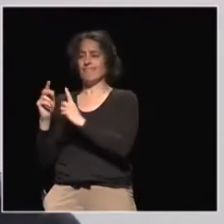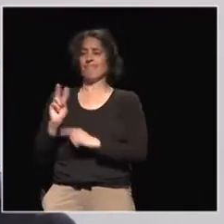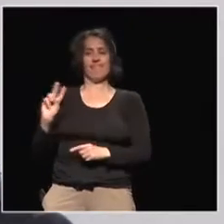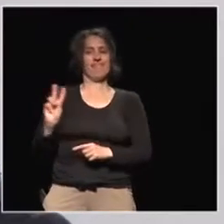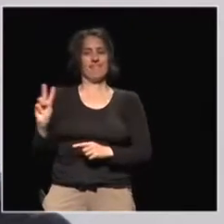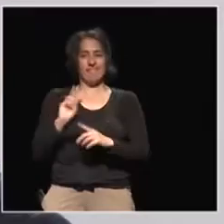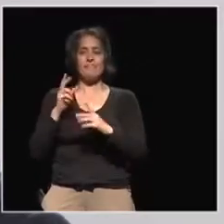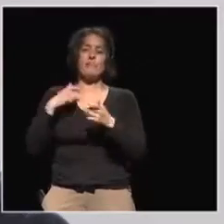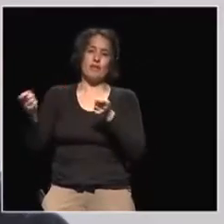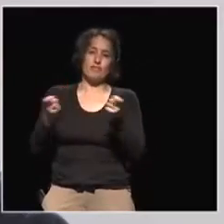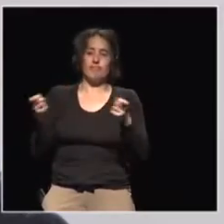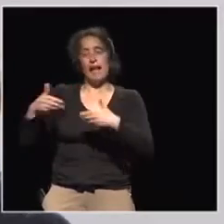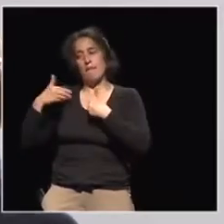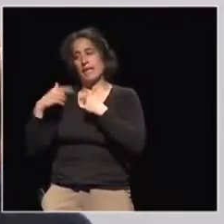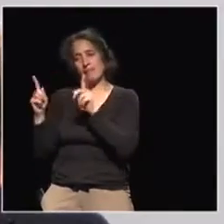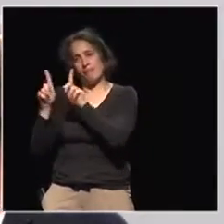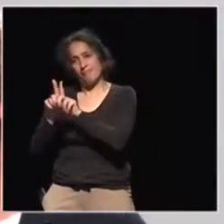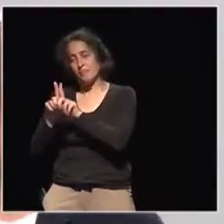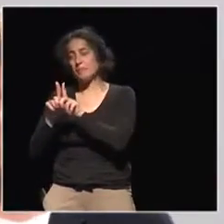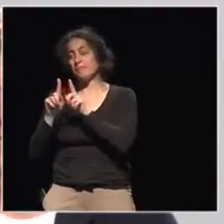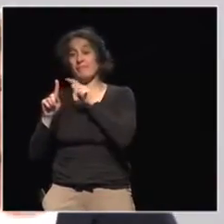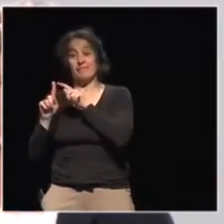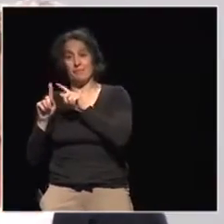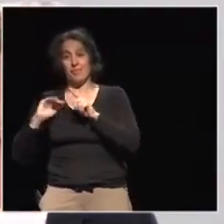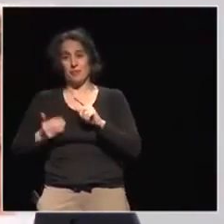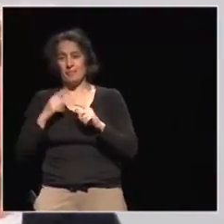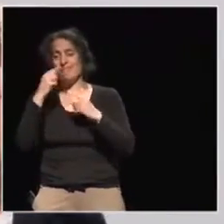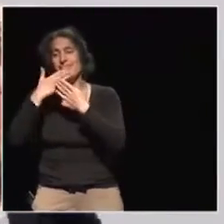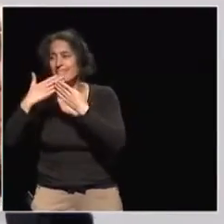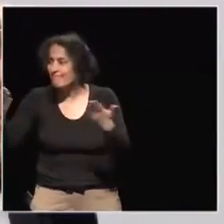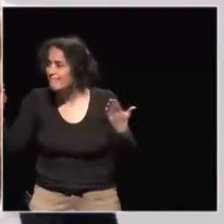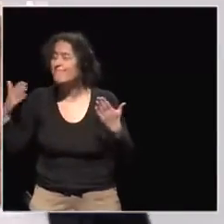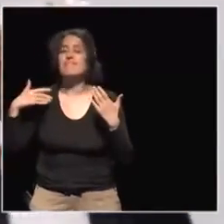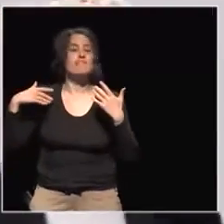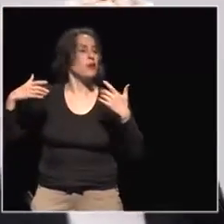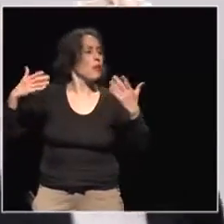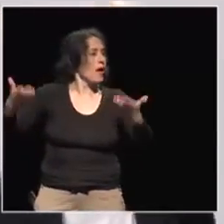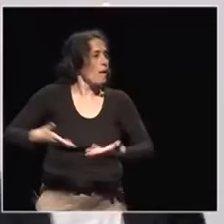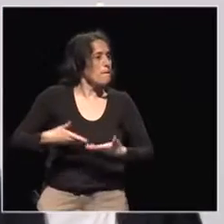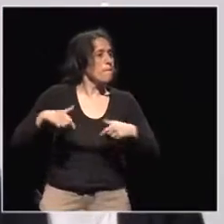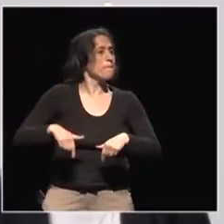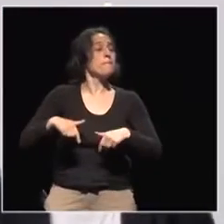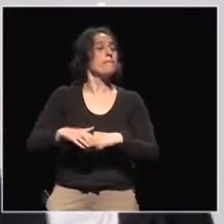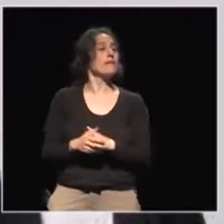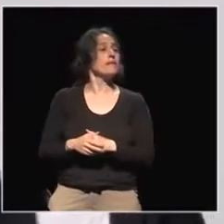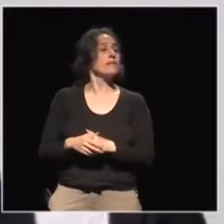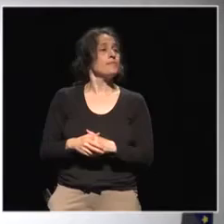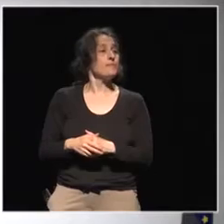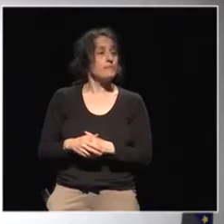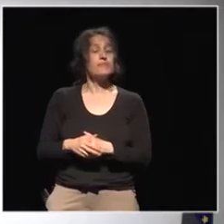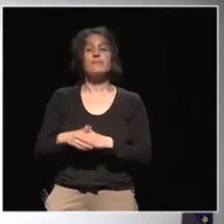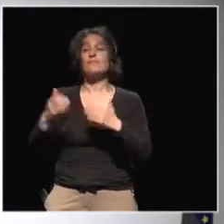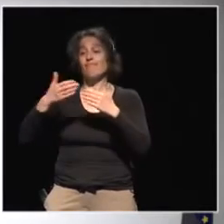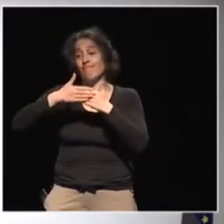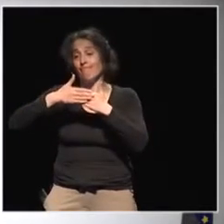together with her. Hello everybody, welcome to this session. Before starting and going into the